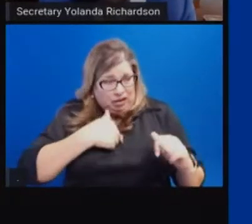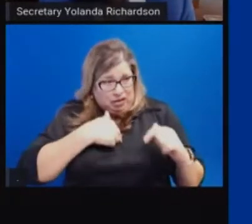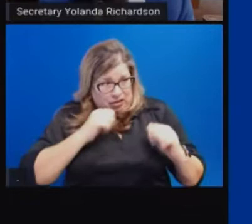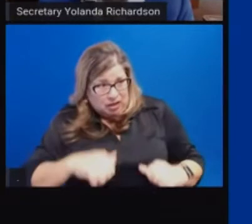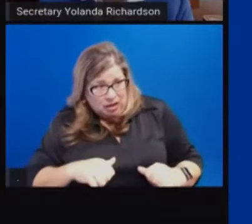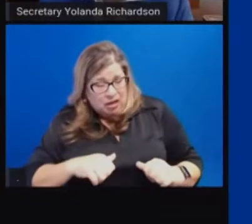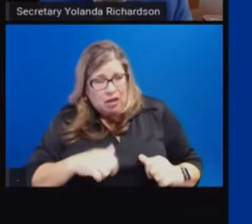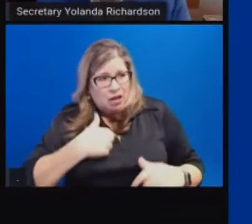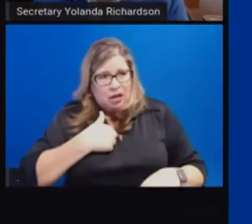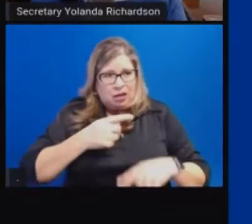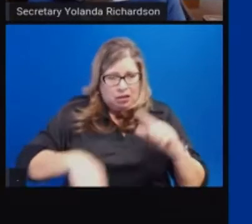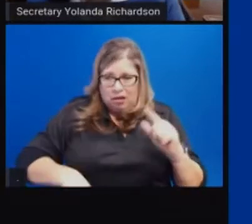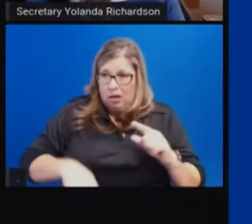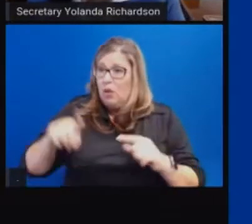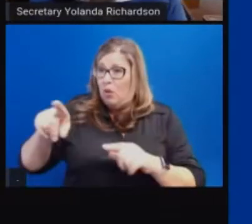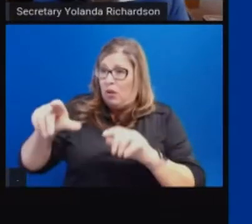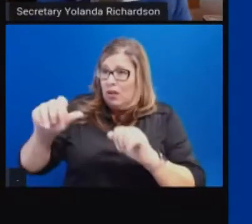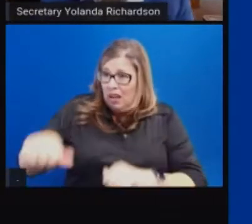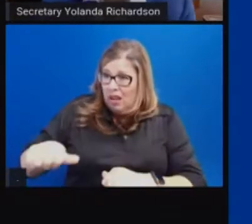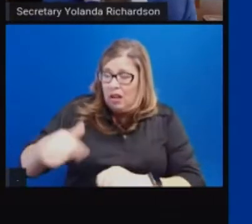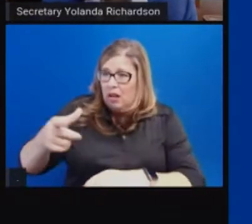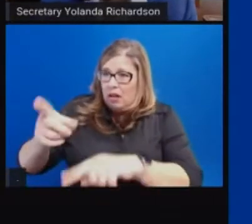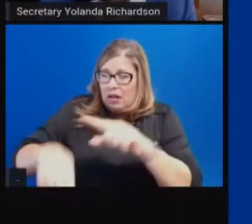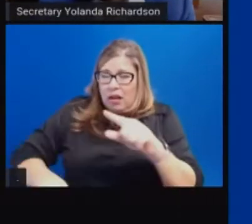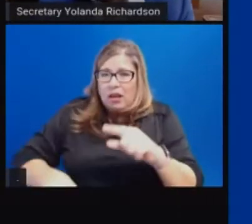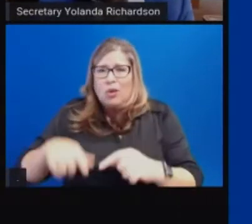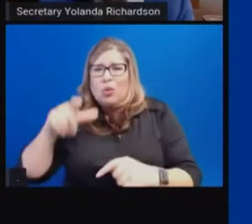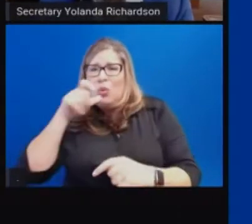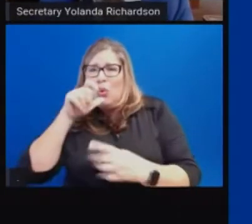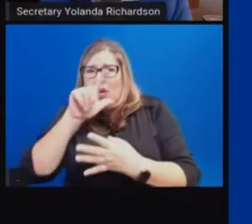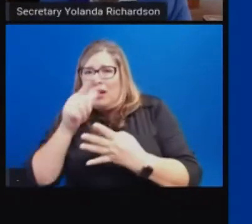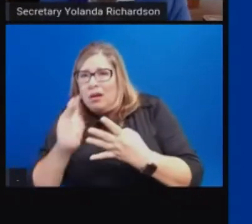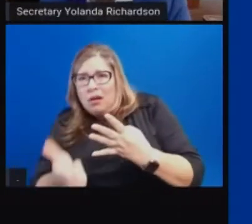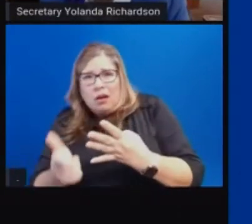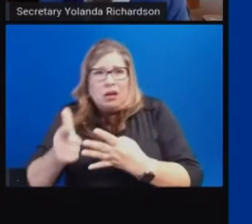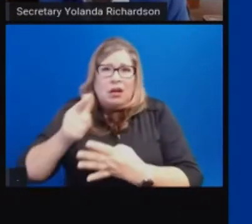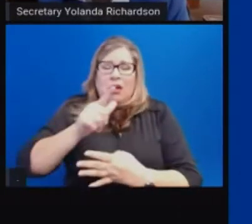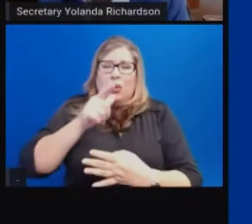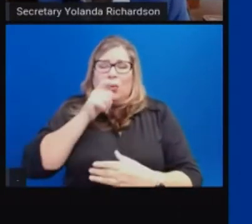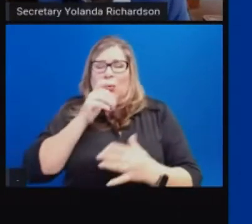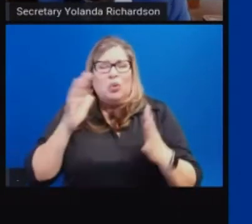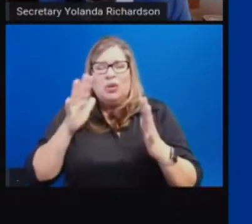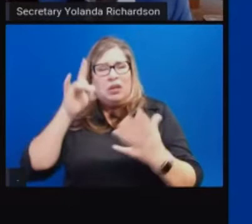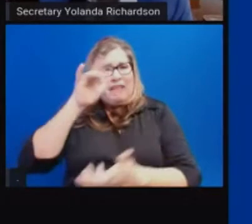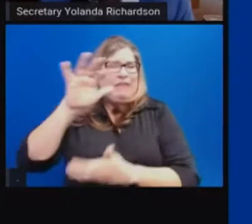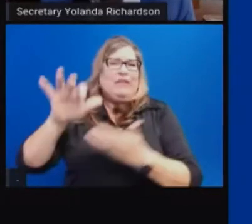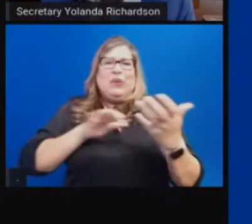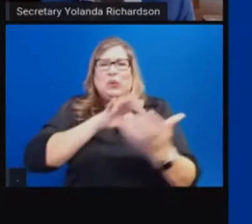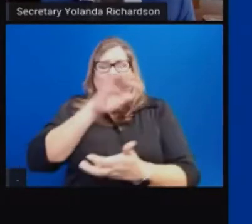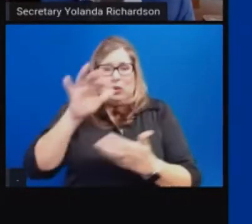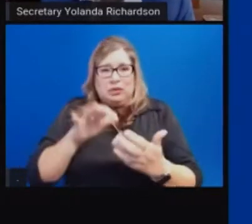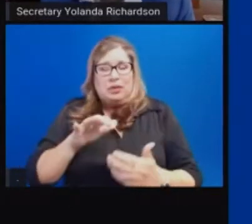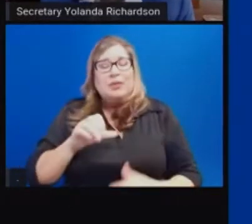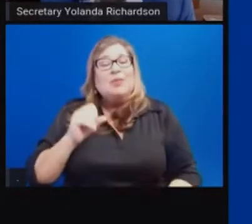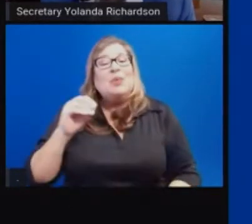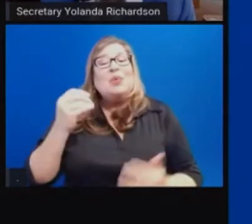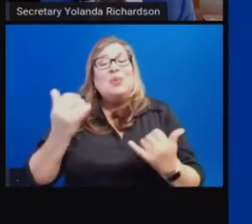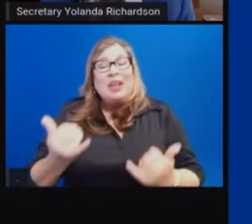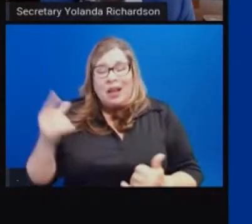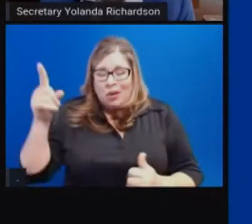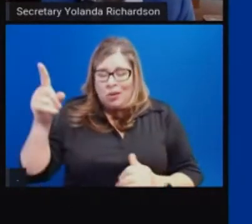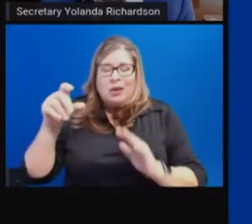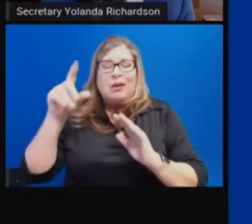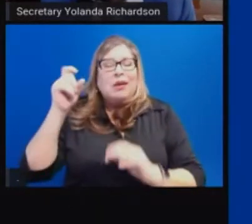it's in my turn, who's going next. And so yesterday, the governor announced a statewide eligibility framework